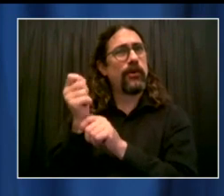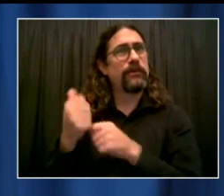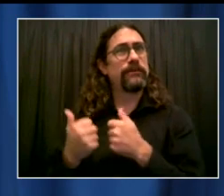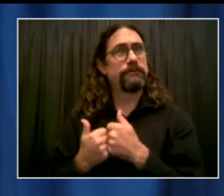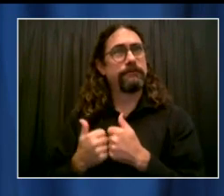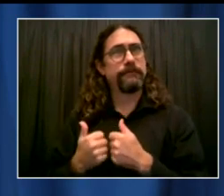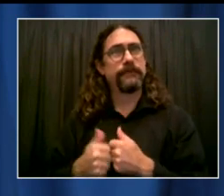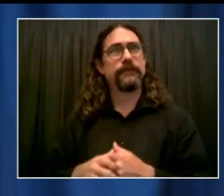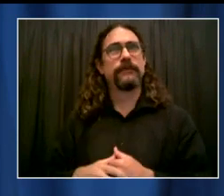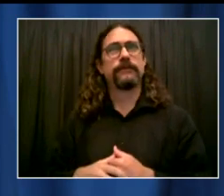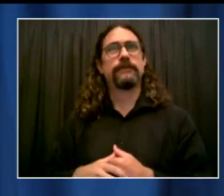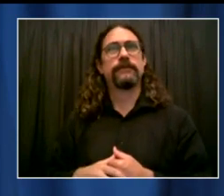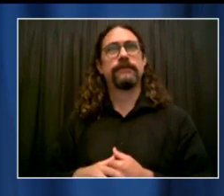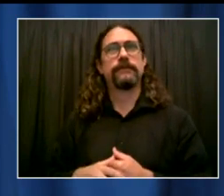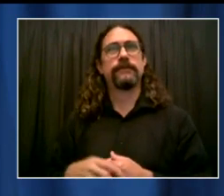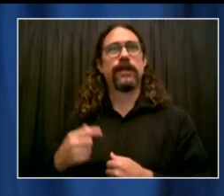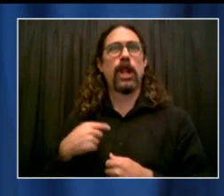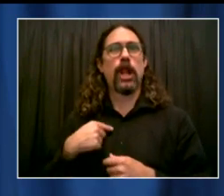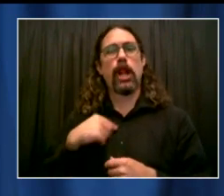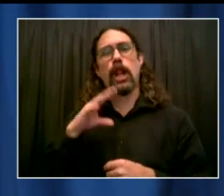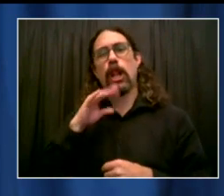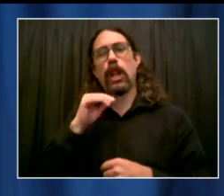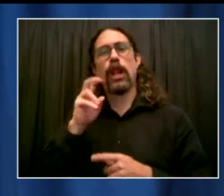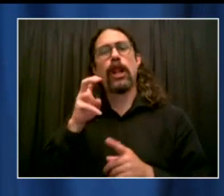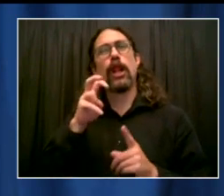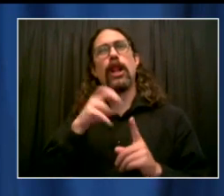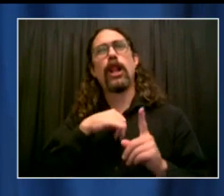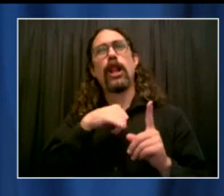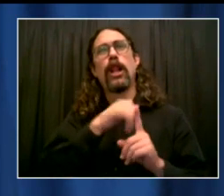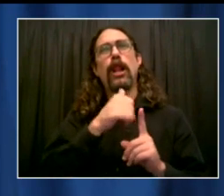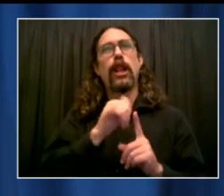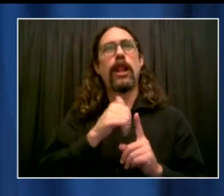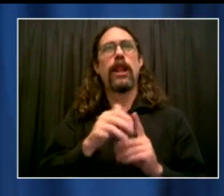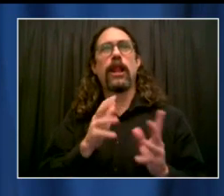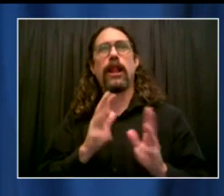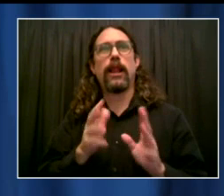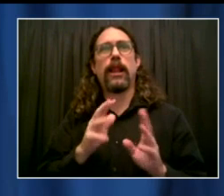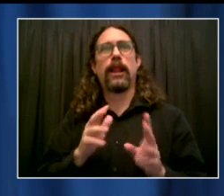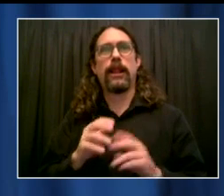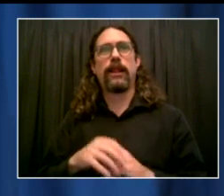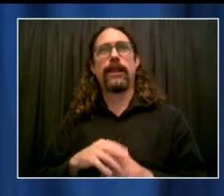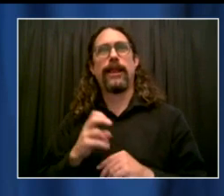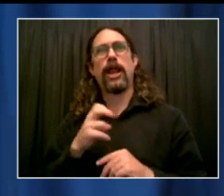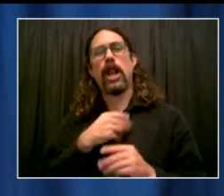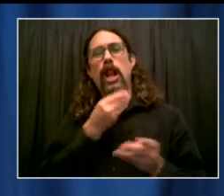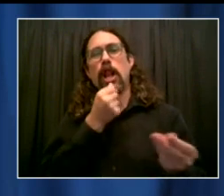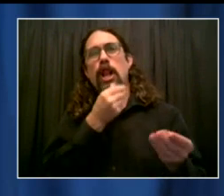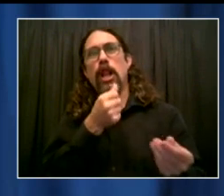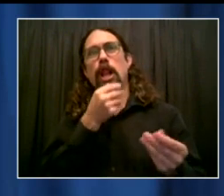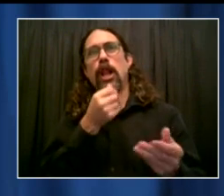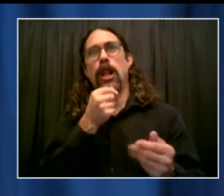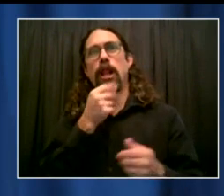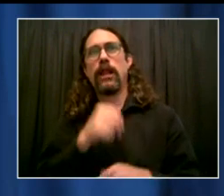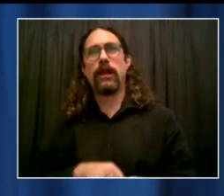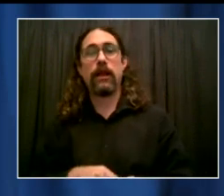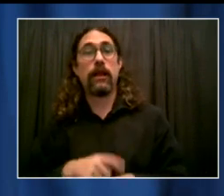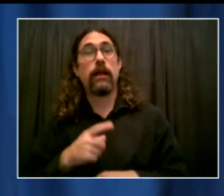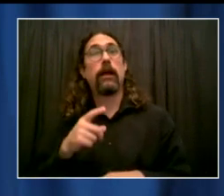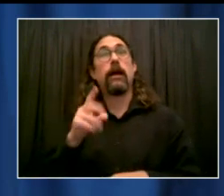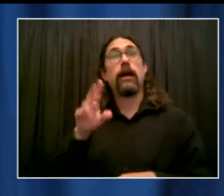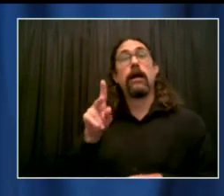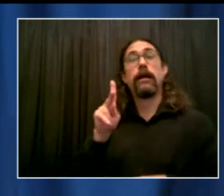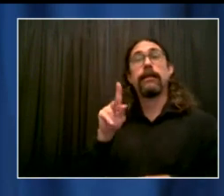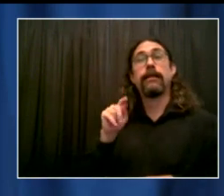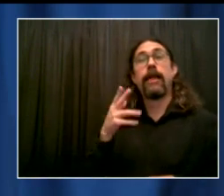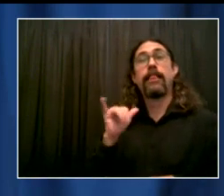Mrs. Murphy's reaction was, who is that madman? And I am proud all these years later— showed good judgment at that time. All these years later to count